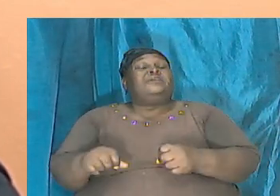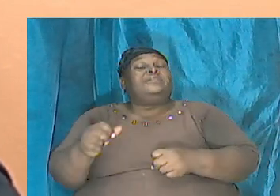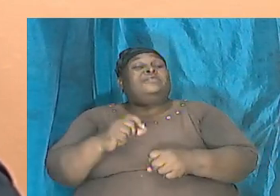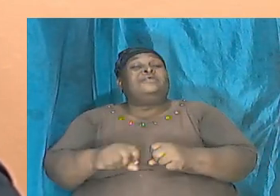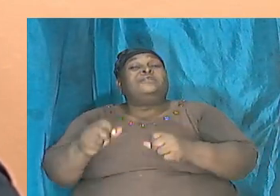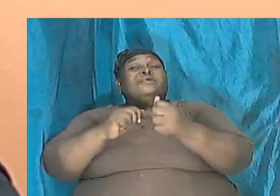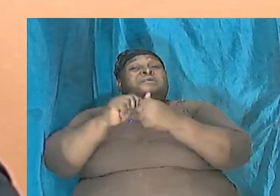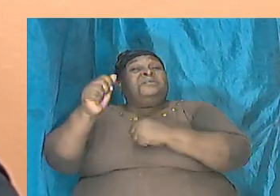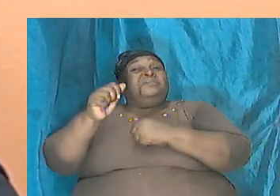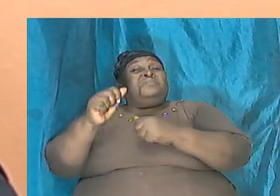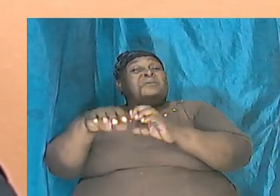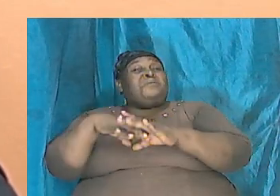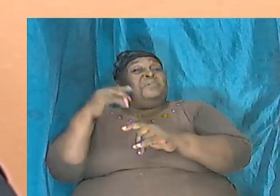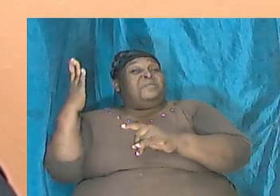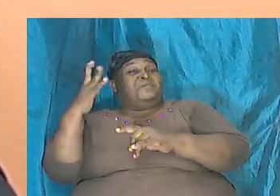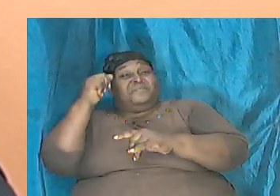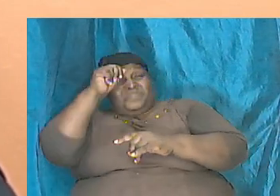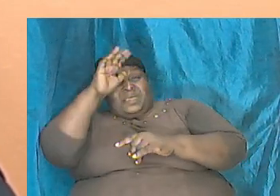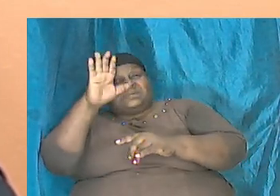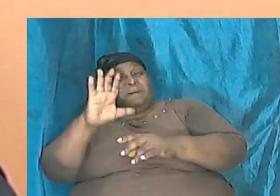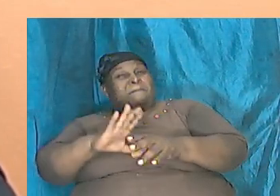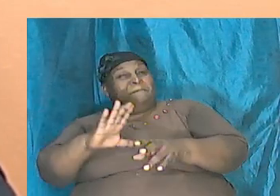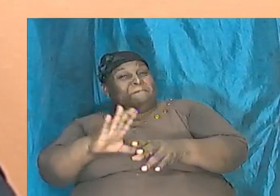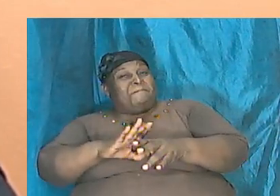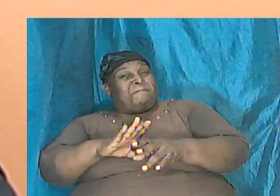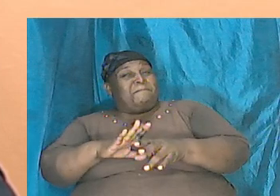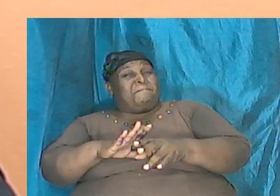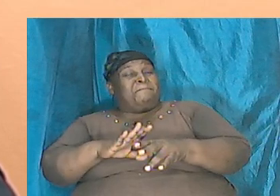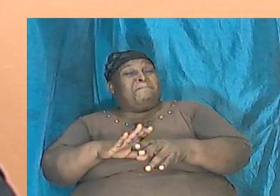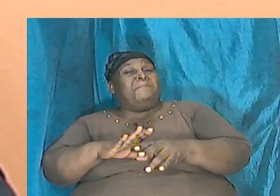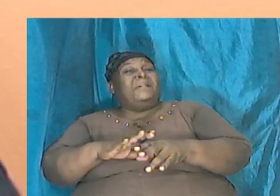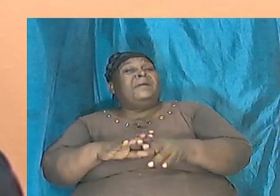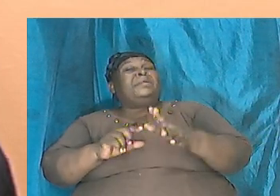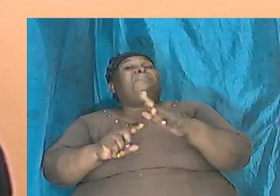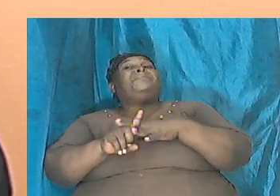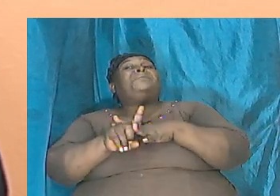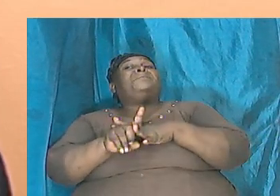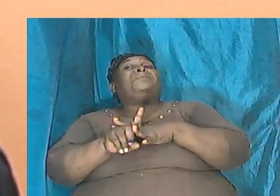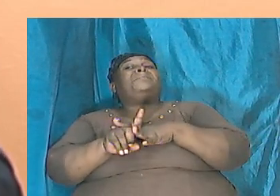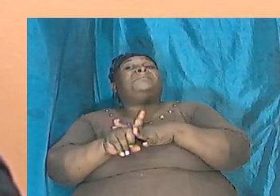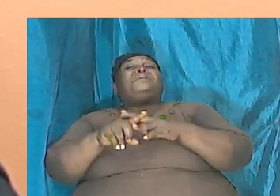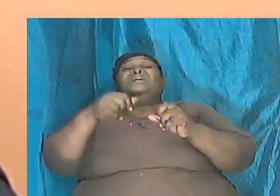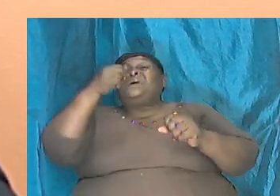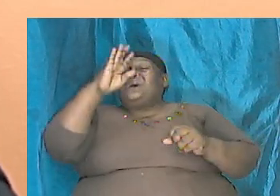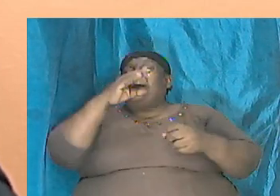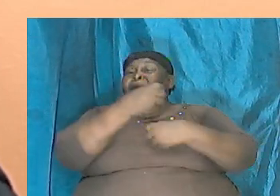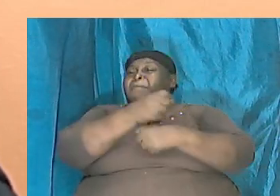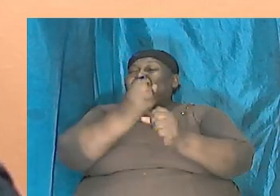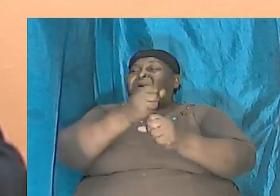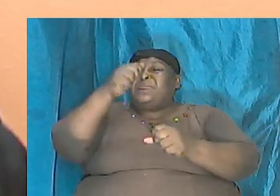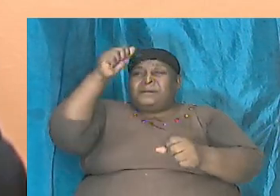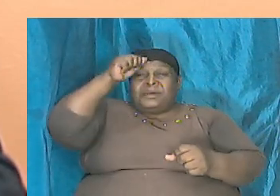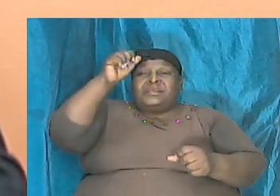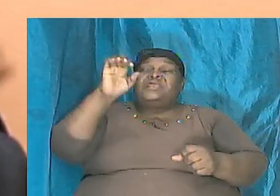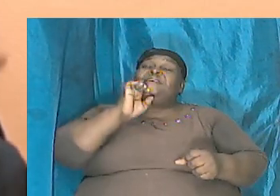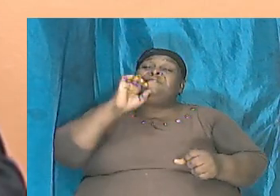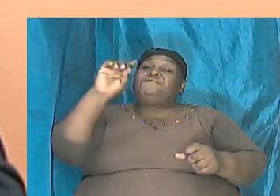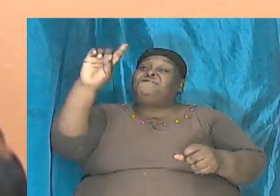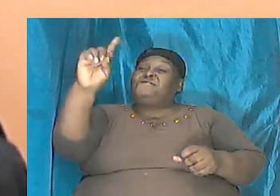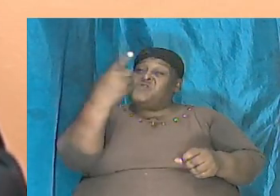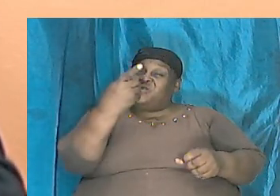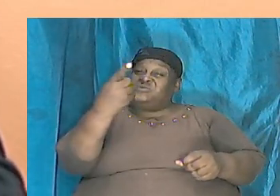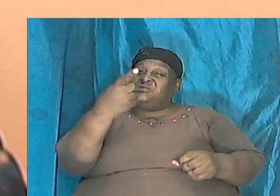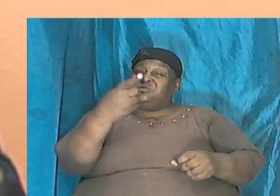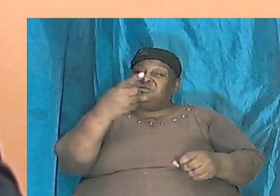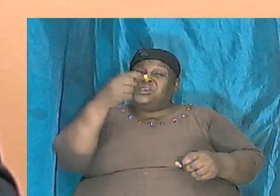out that men eventually evolved. No. If God made Adam and Eve first, Adam and